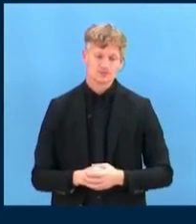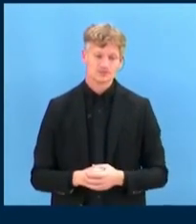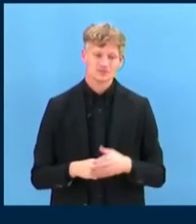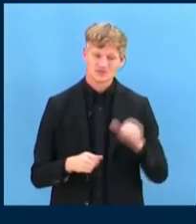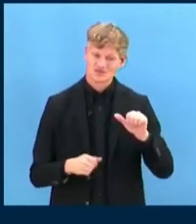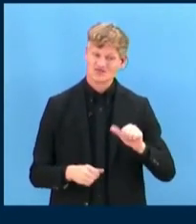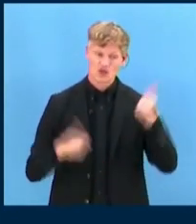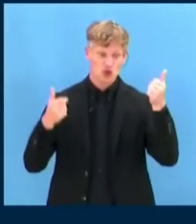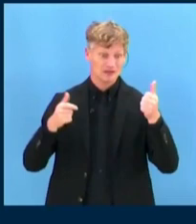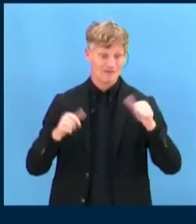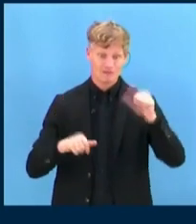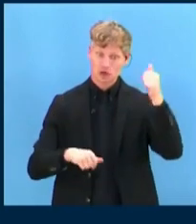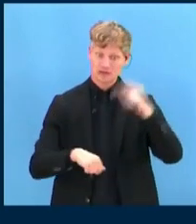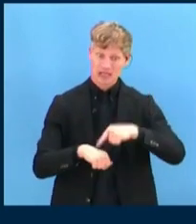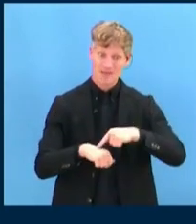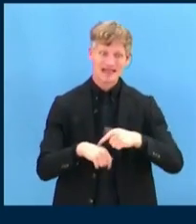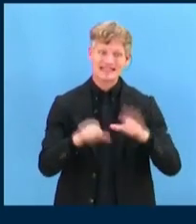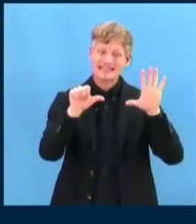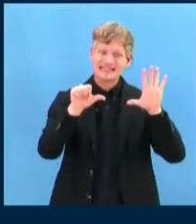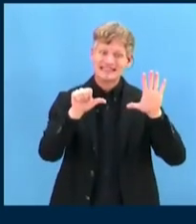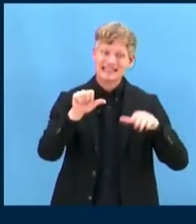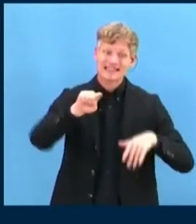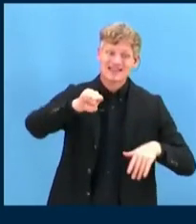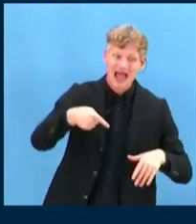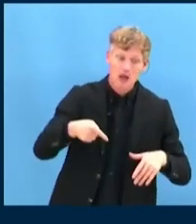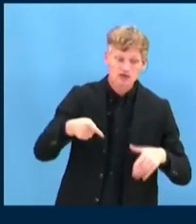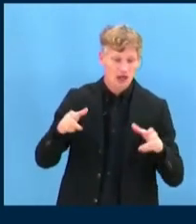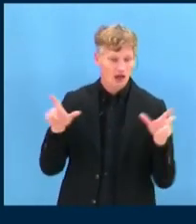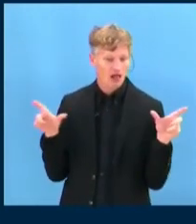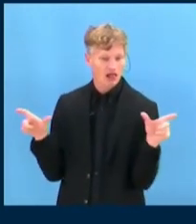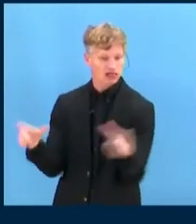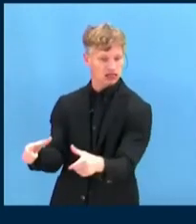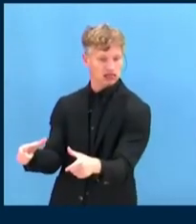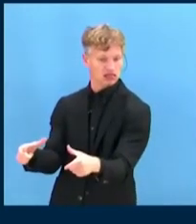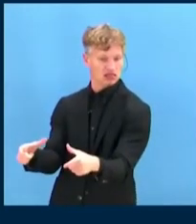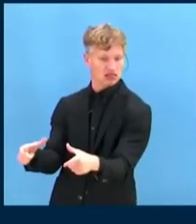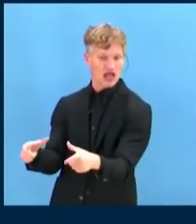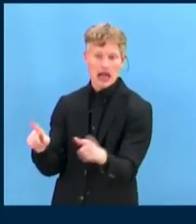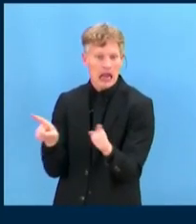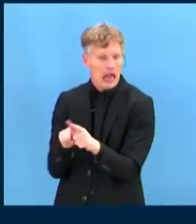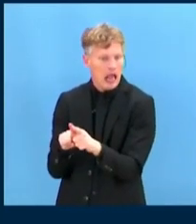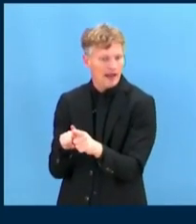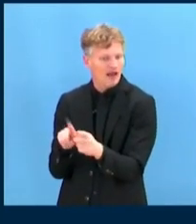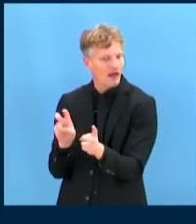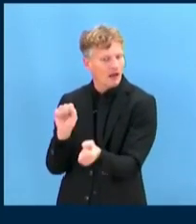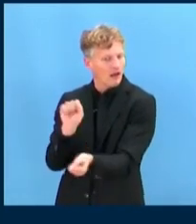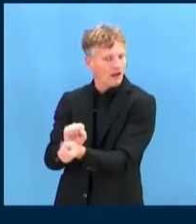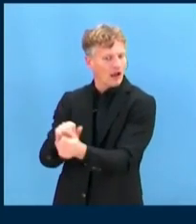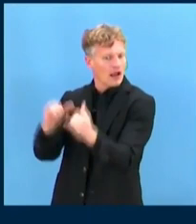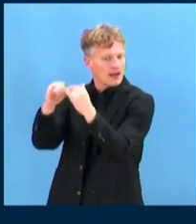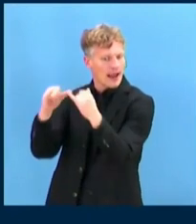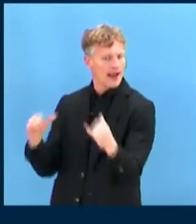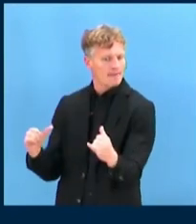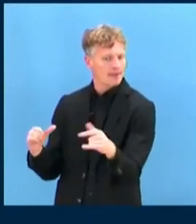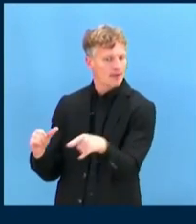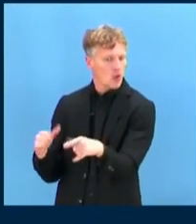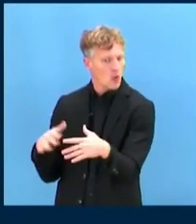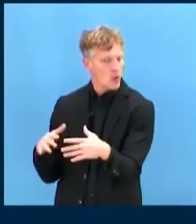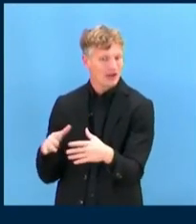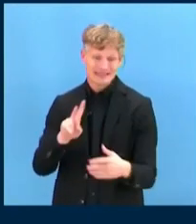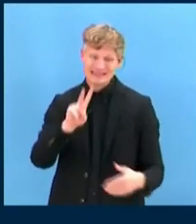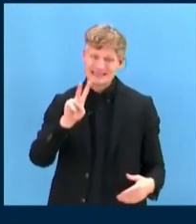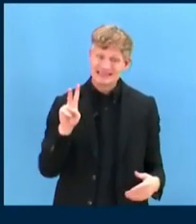6,000 people in six marginalized Roma communities, lack a legal basis. And in the second wave, 57